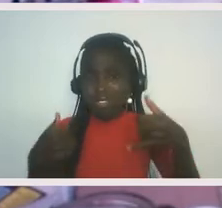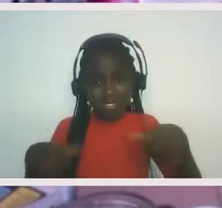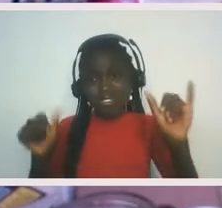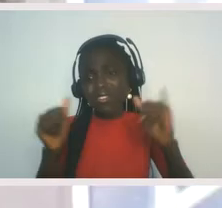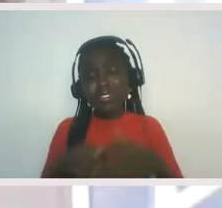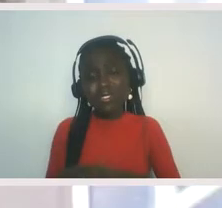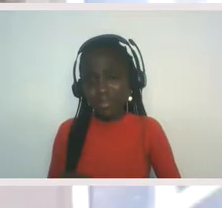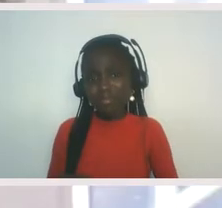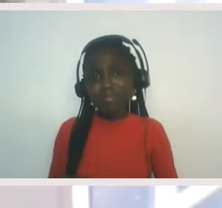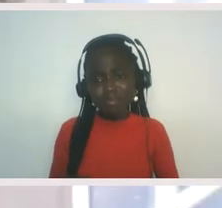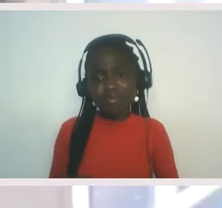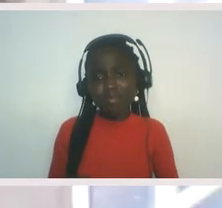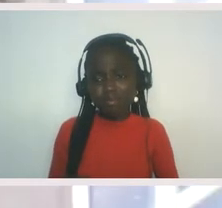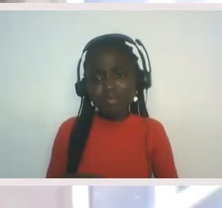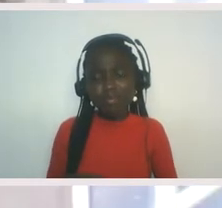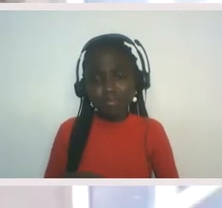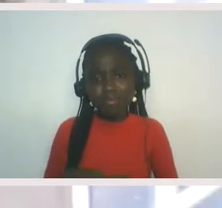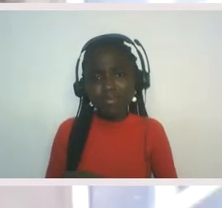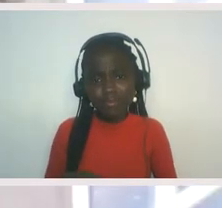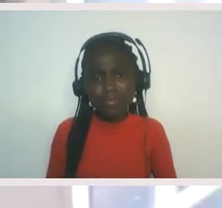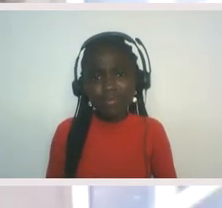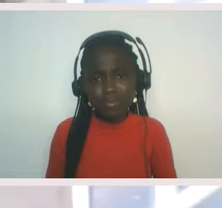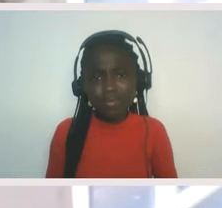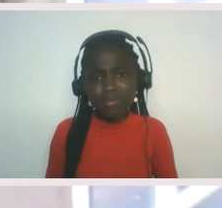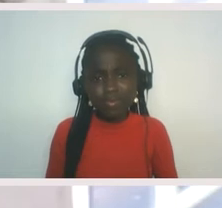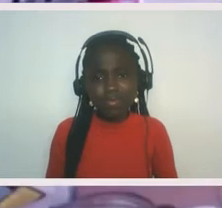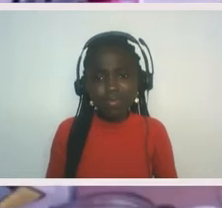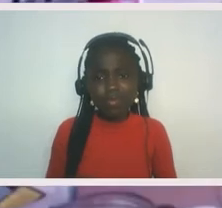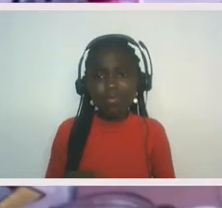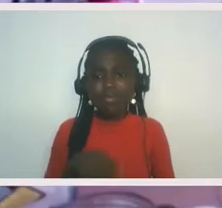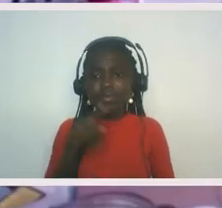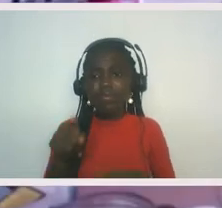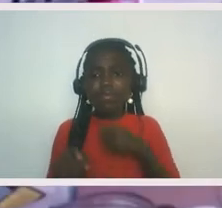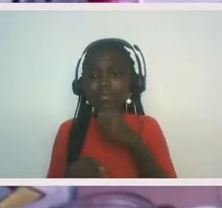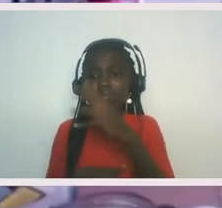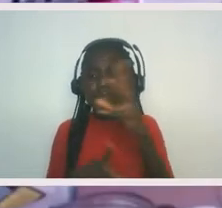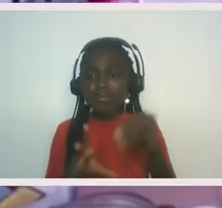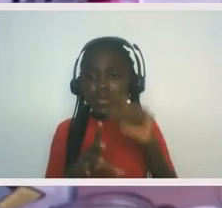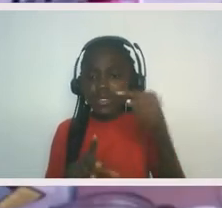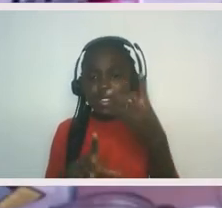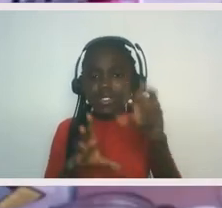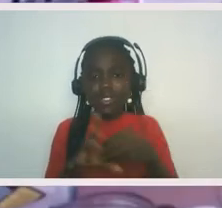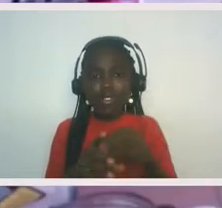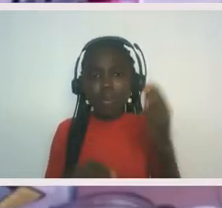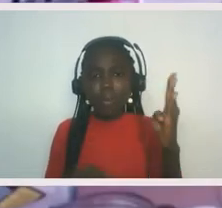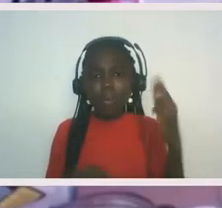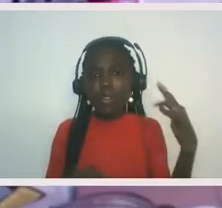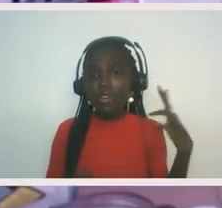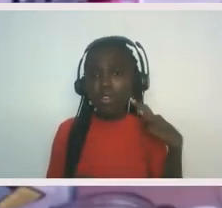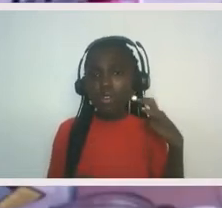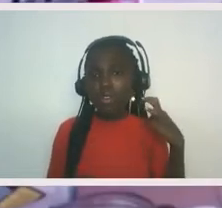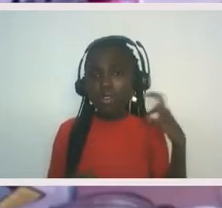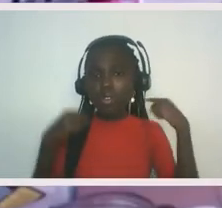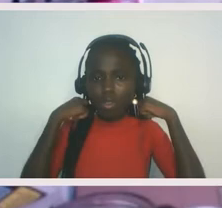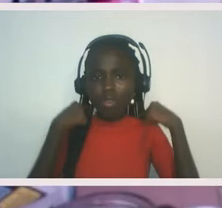Um, and it's not just, you know, the blue collar workers are not just the ones that are still racist. It's